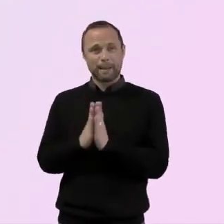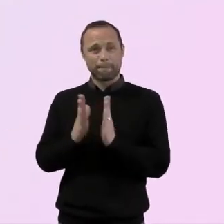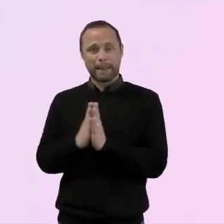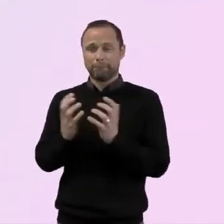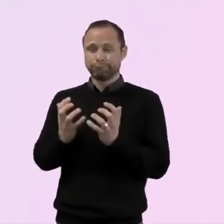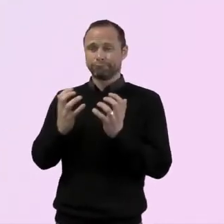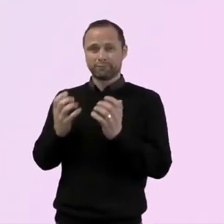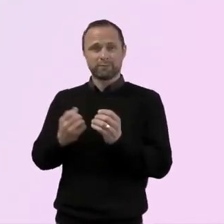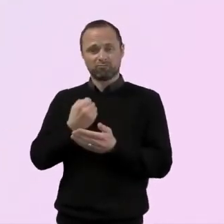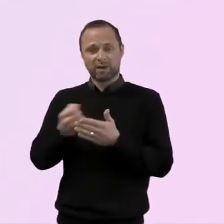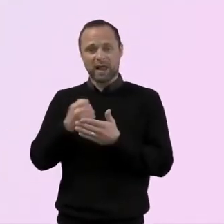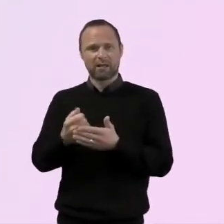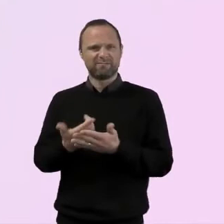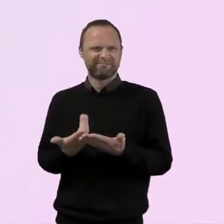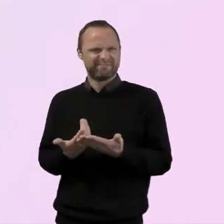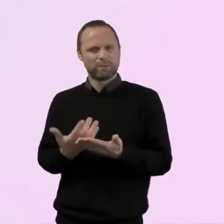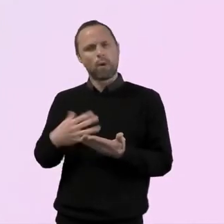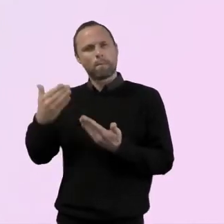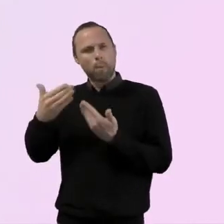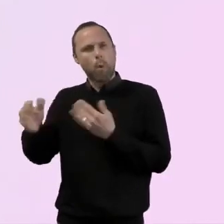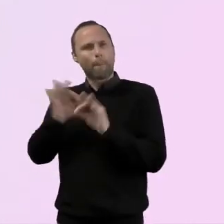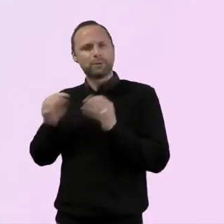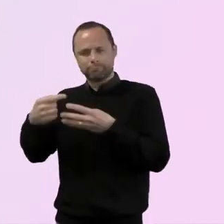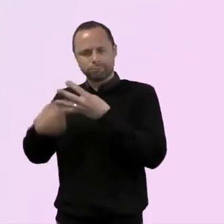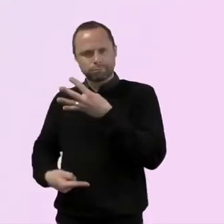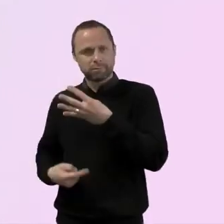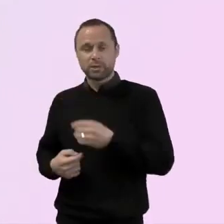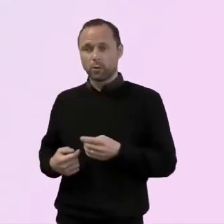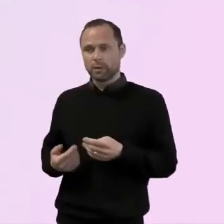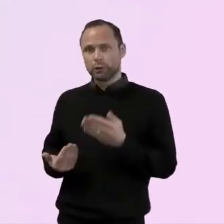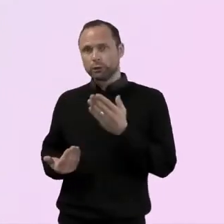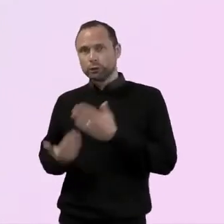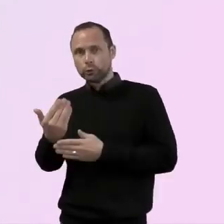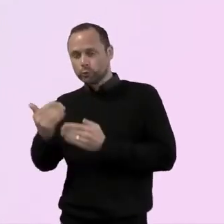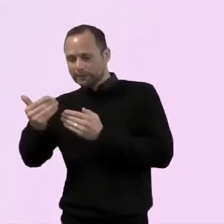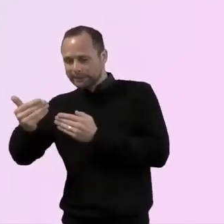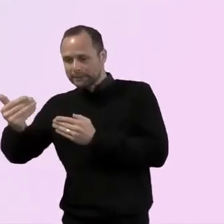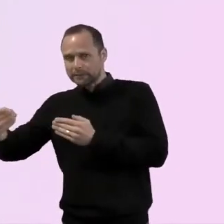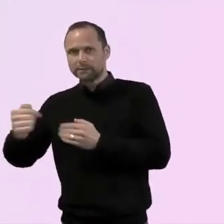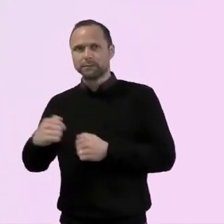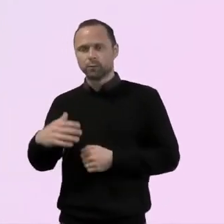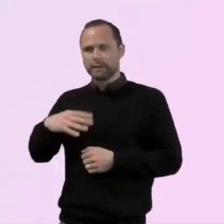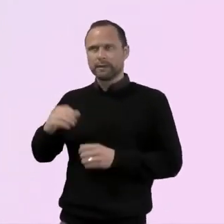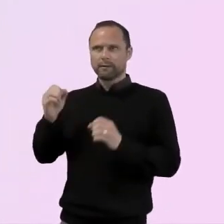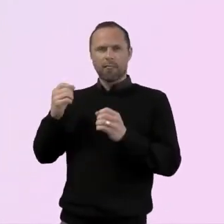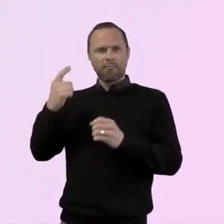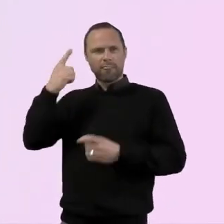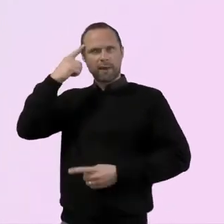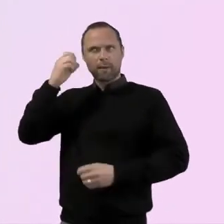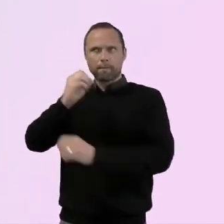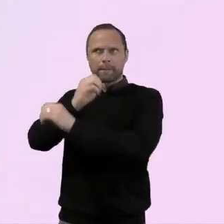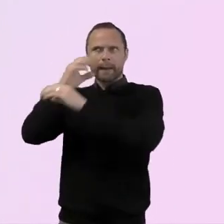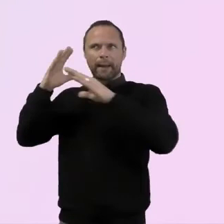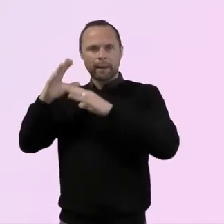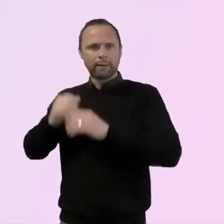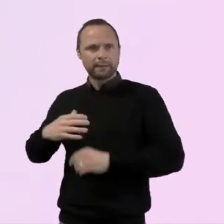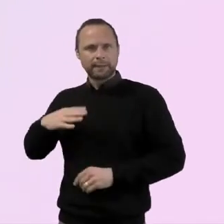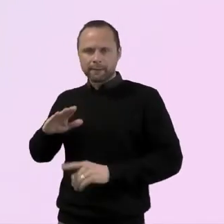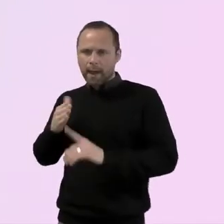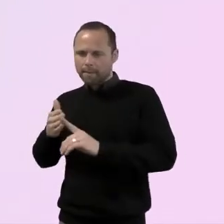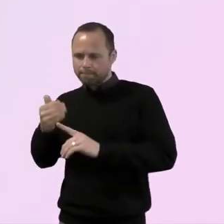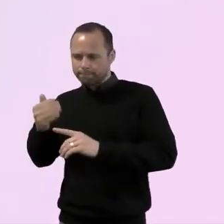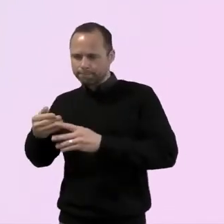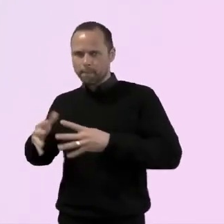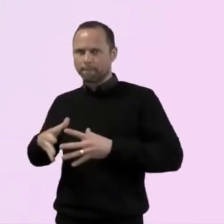Yeah, absolutely. Okay. So yeah. So in this new season, we need to think, we need to think bigger and, and bolder. Thank you for that.